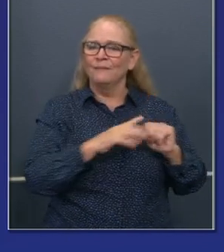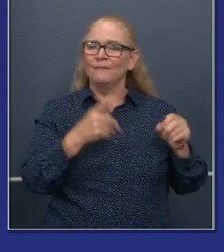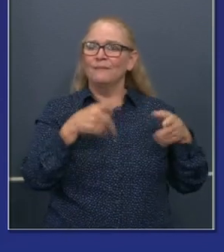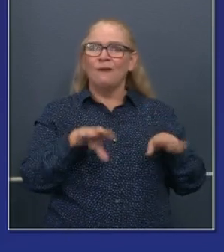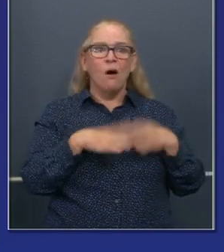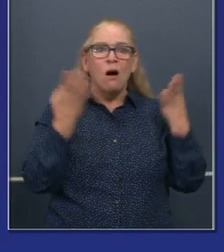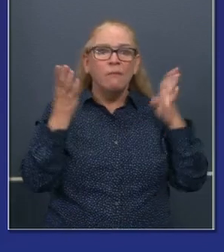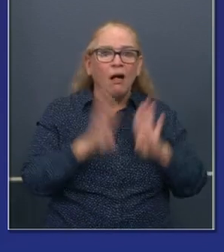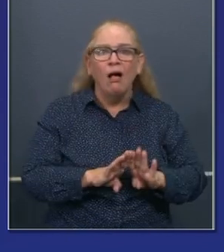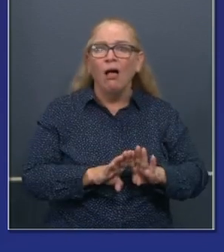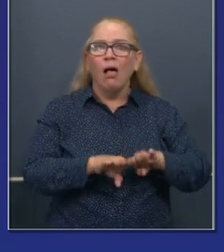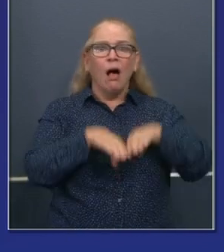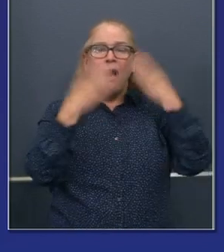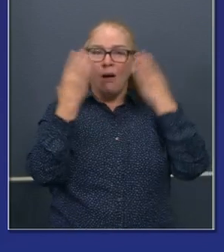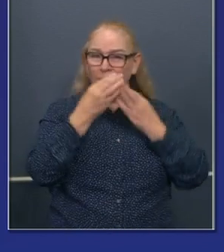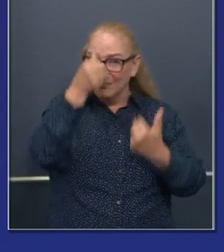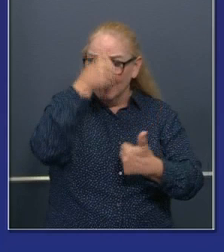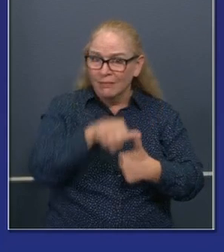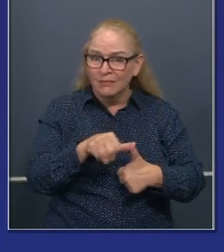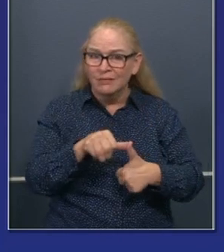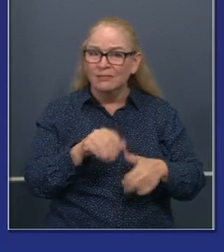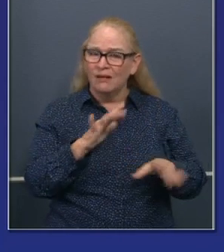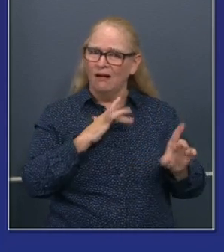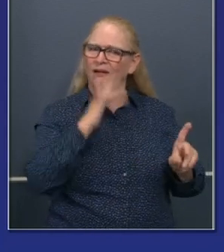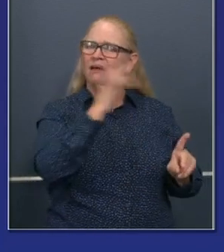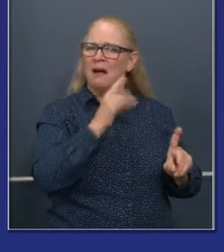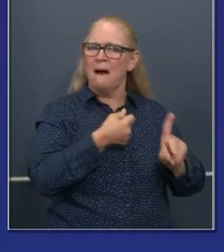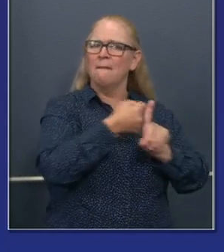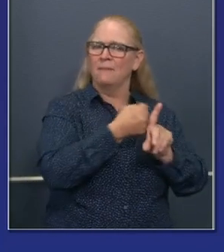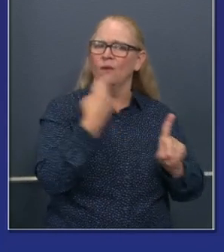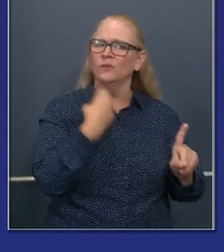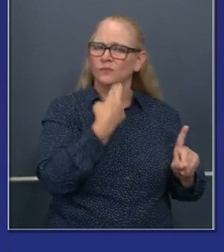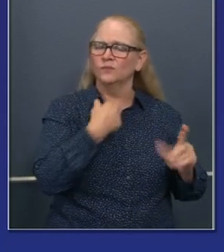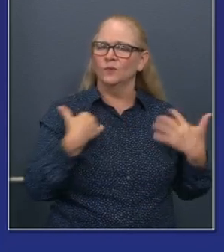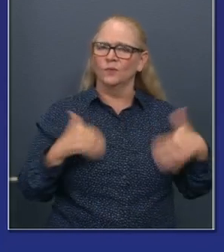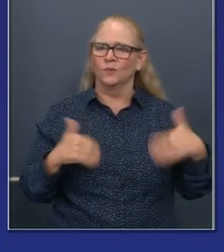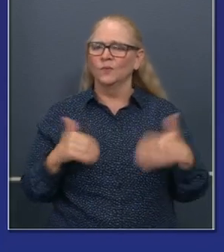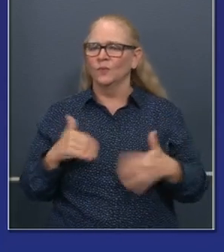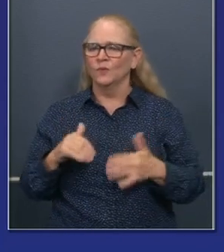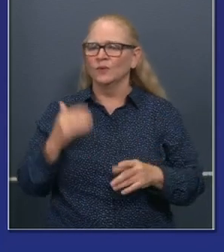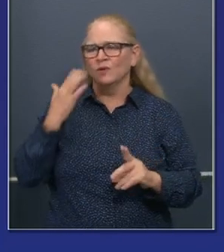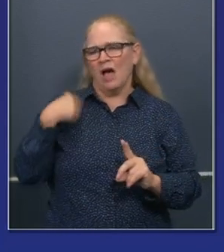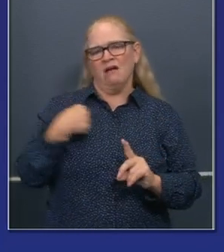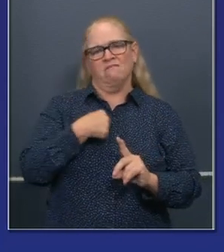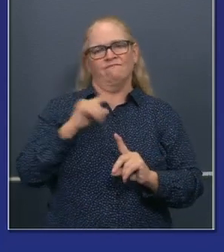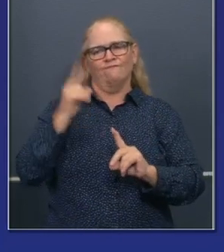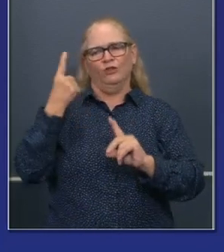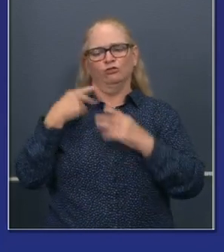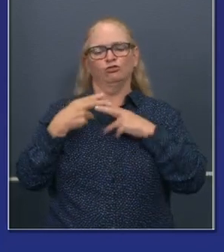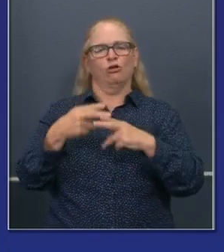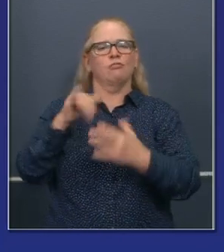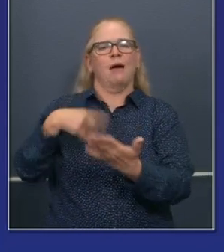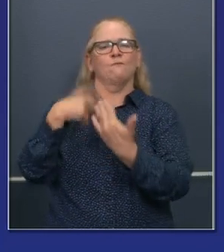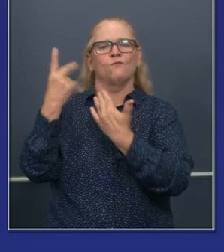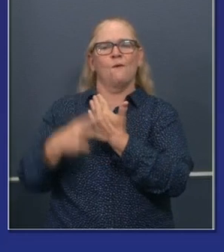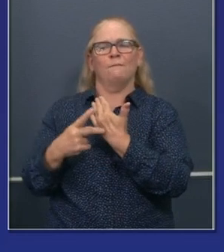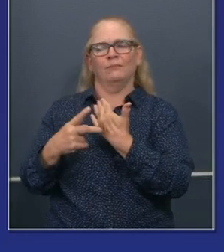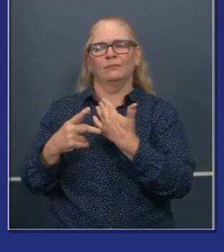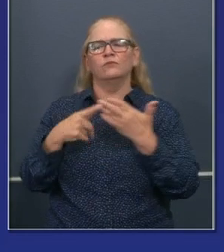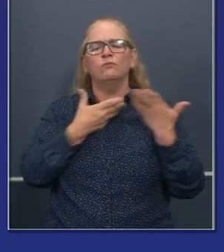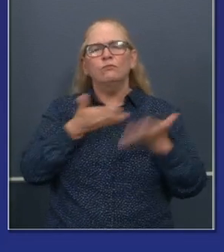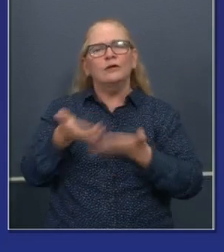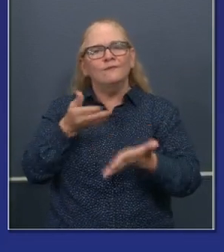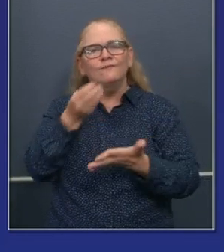related, uh, to the transmission of this disease. So first in the nation, great plates delivered program is paying dividends.